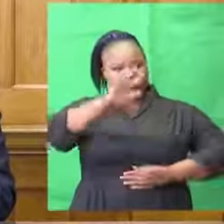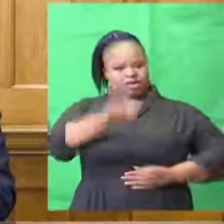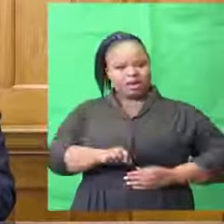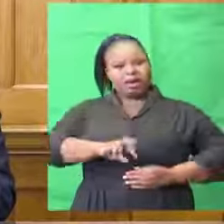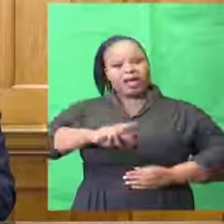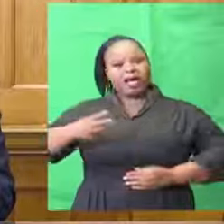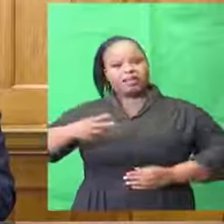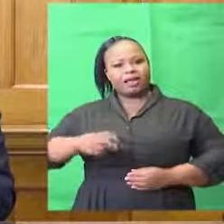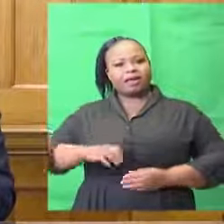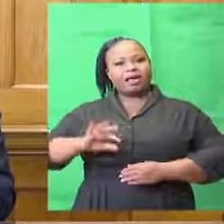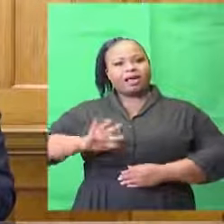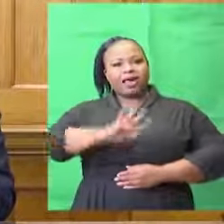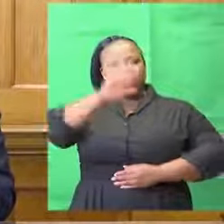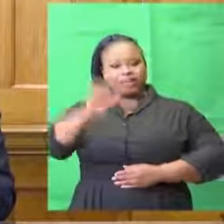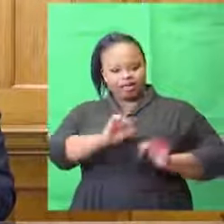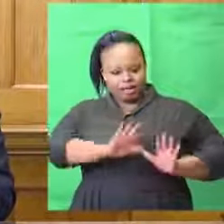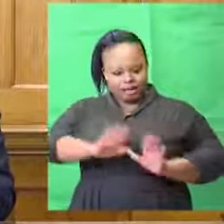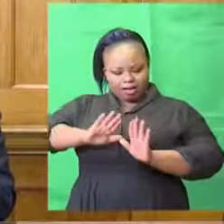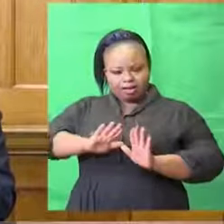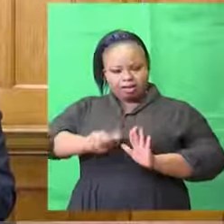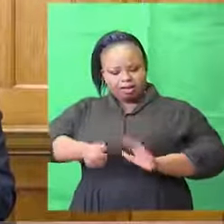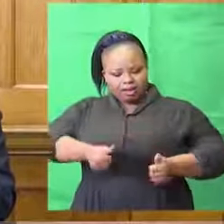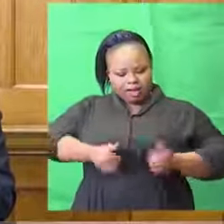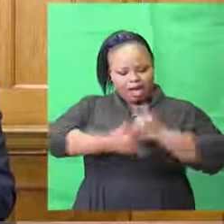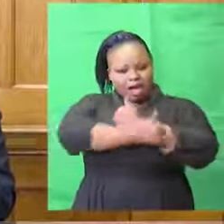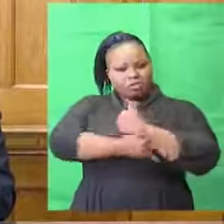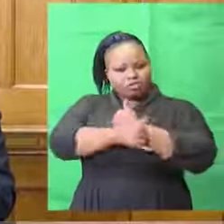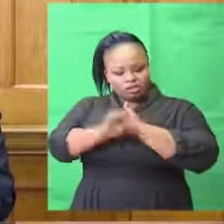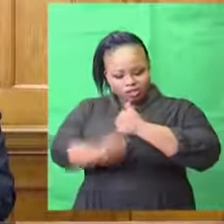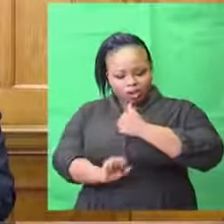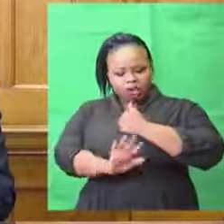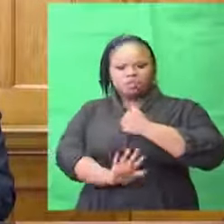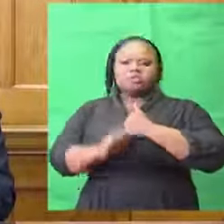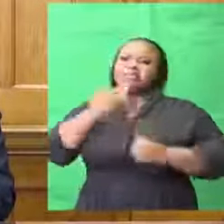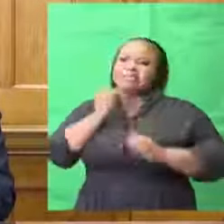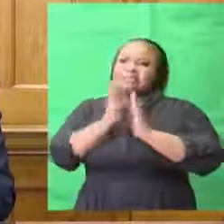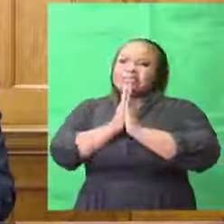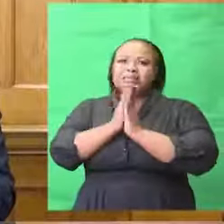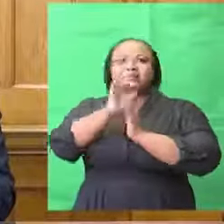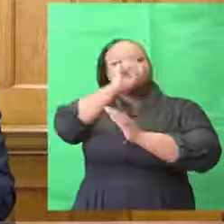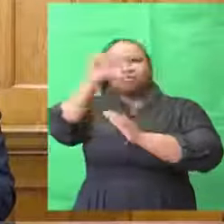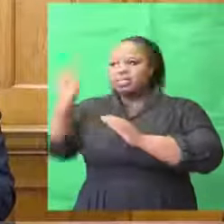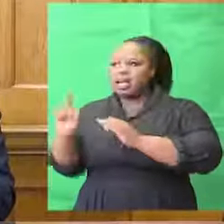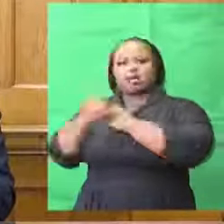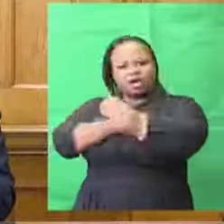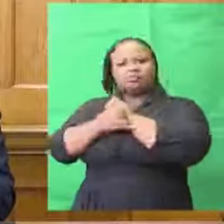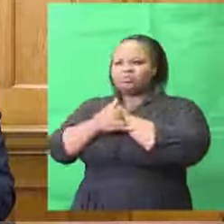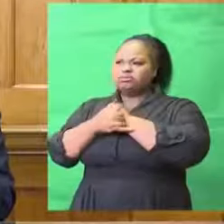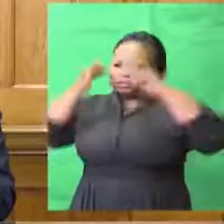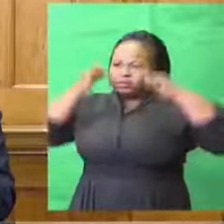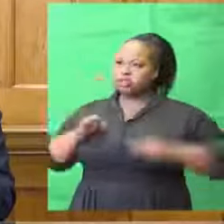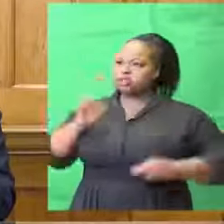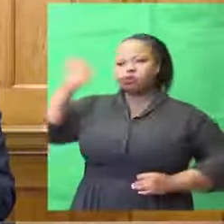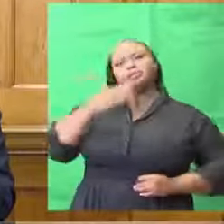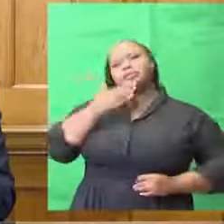our other southern African sister countries to immediately and urgently reverse their decisions